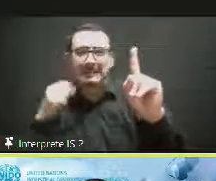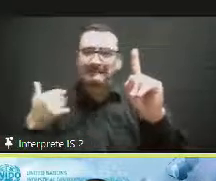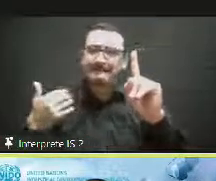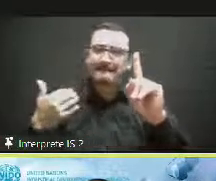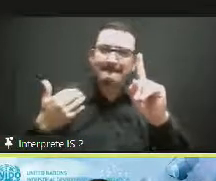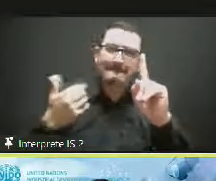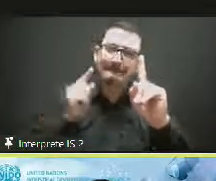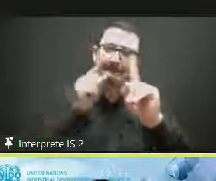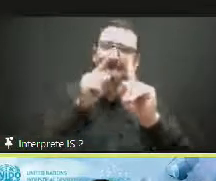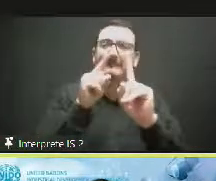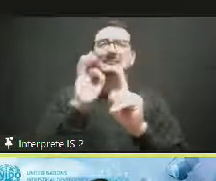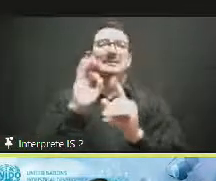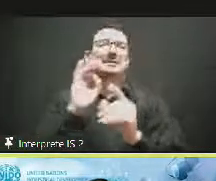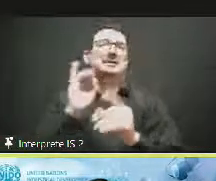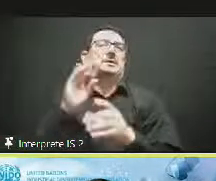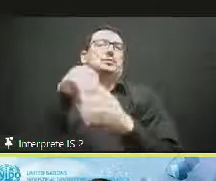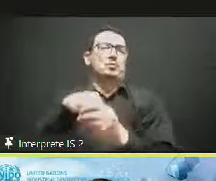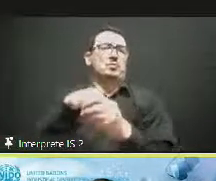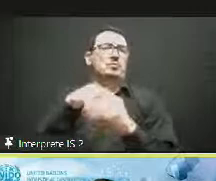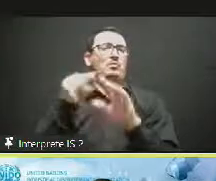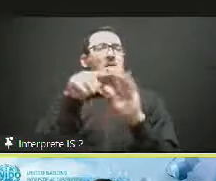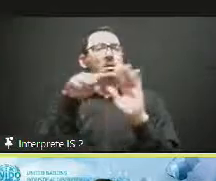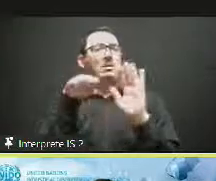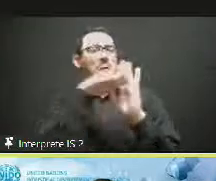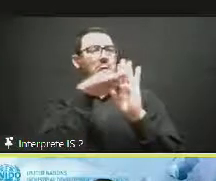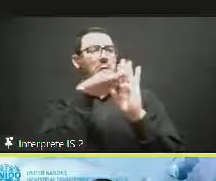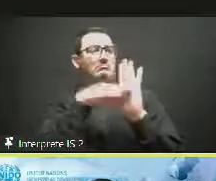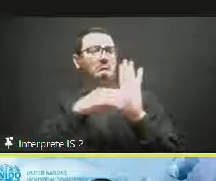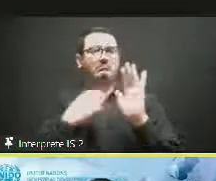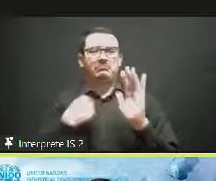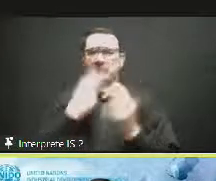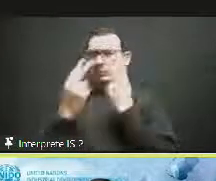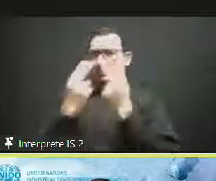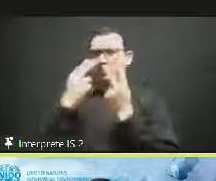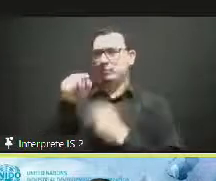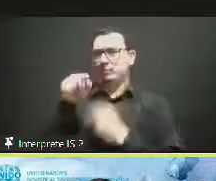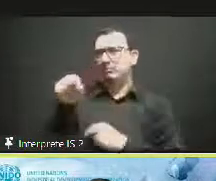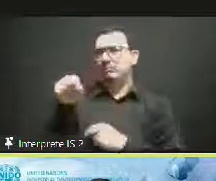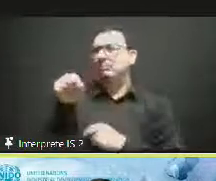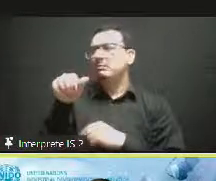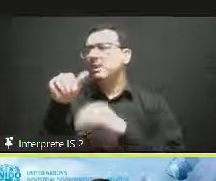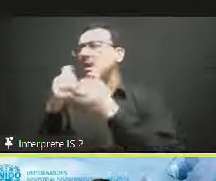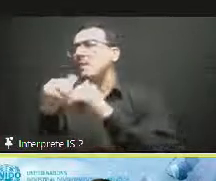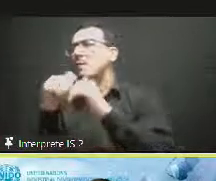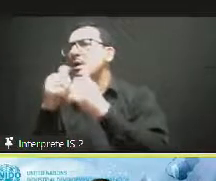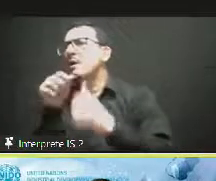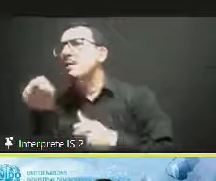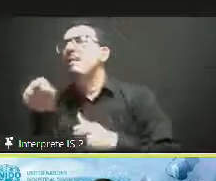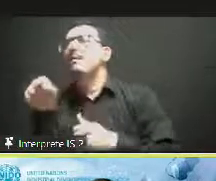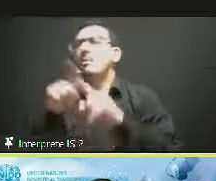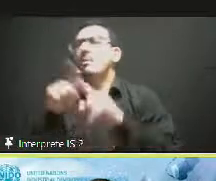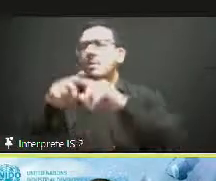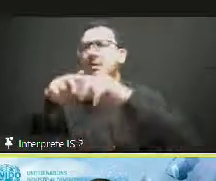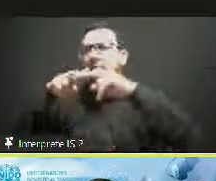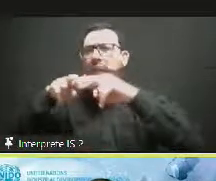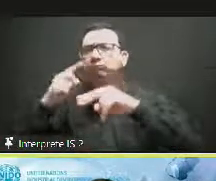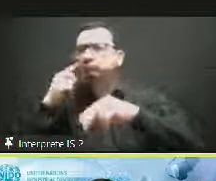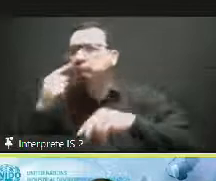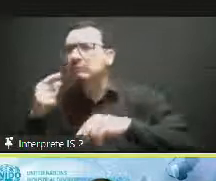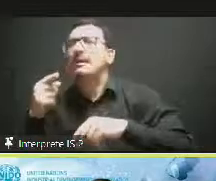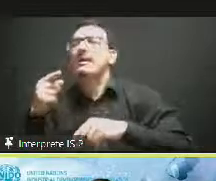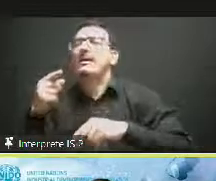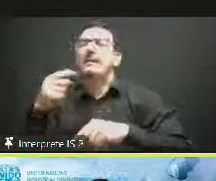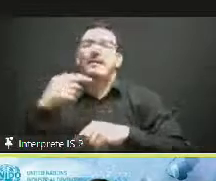industries, strengthen tools and institutions, promote the creative innovation ecosystem of